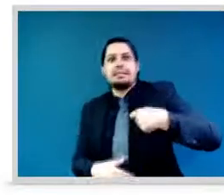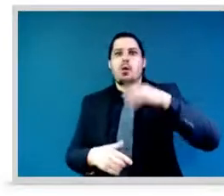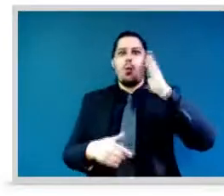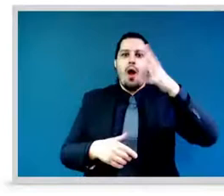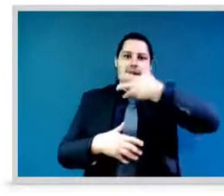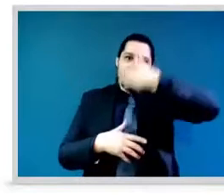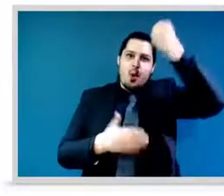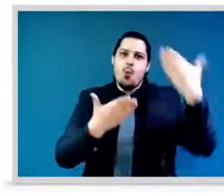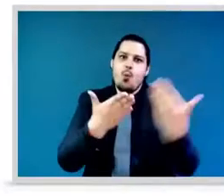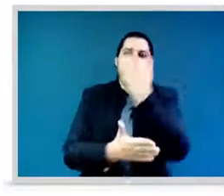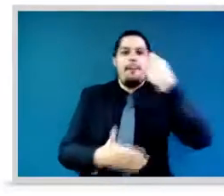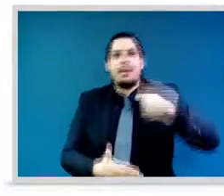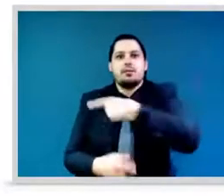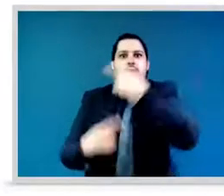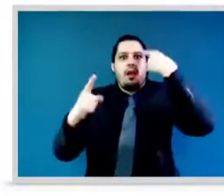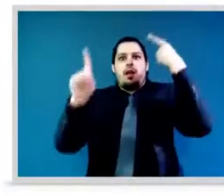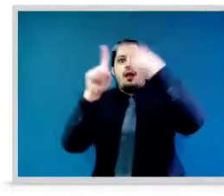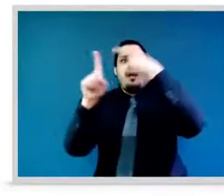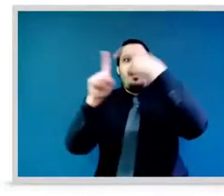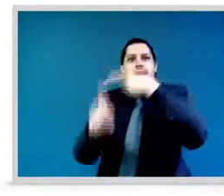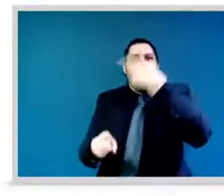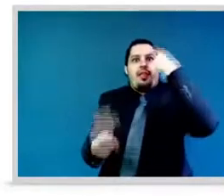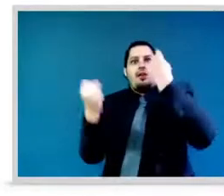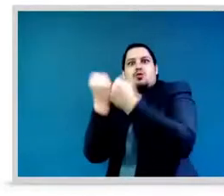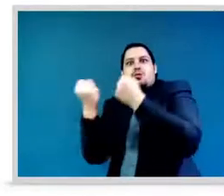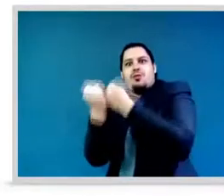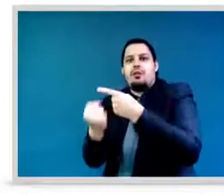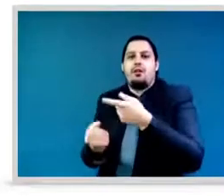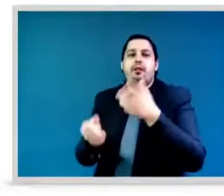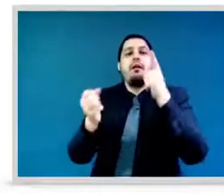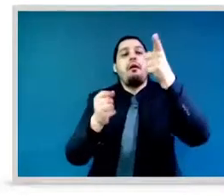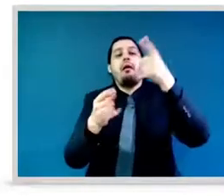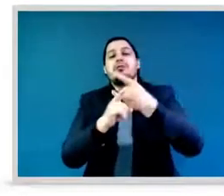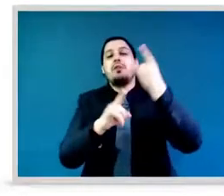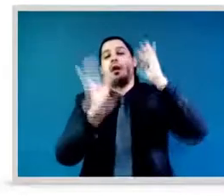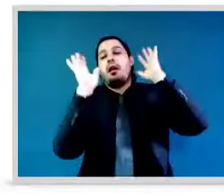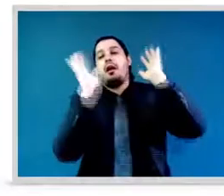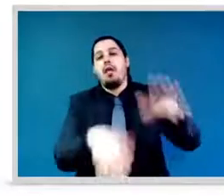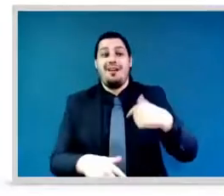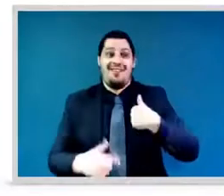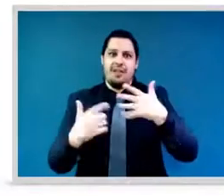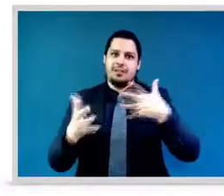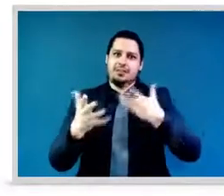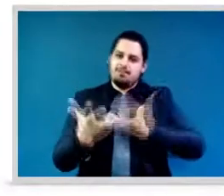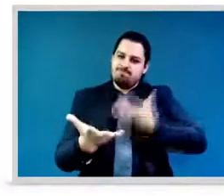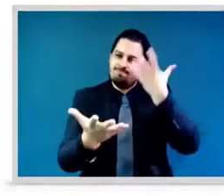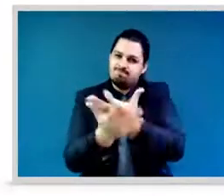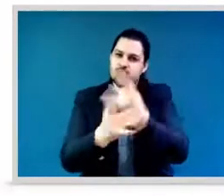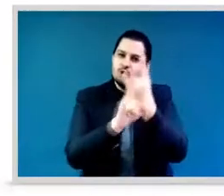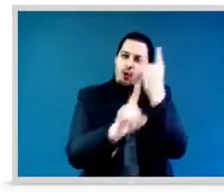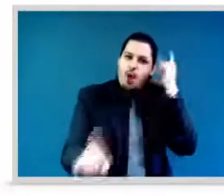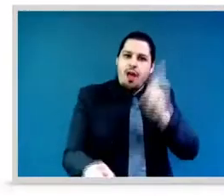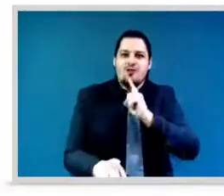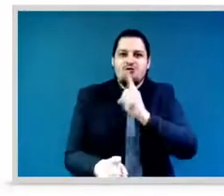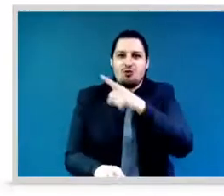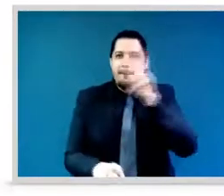rights, it was devastating. I went home, and I cried, and as a pathological optimist, the next morning I got up and I